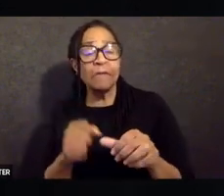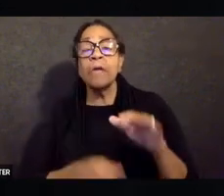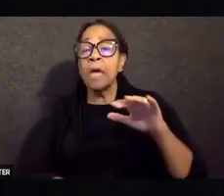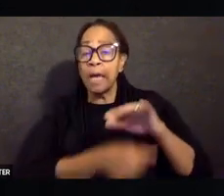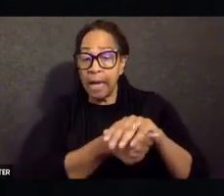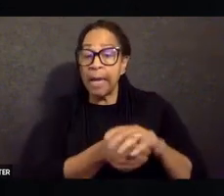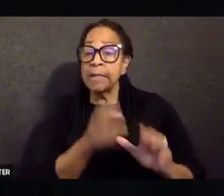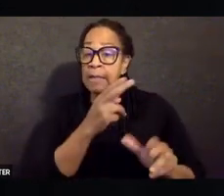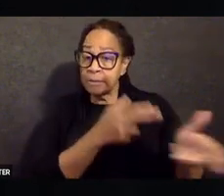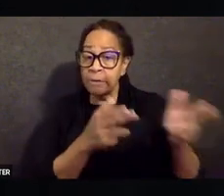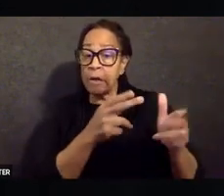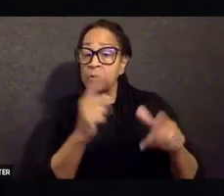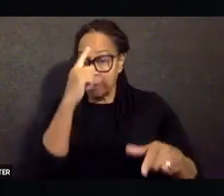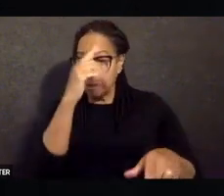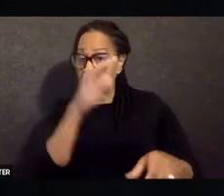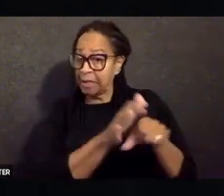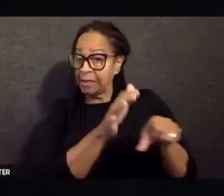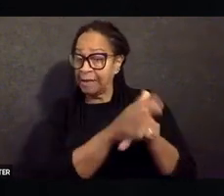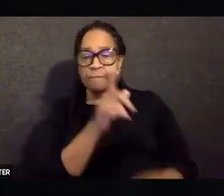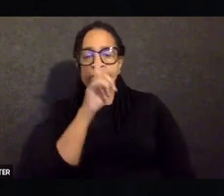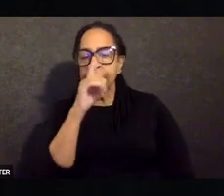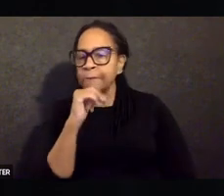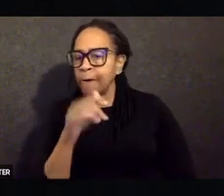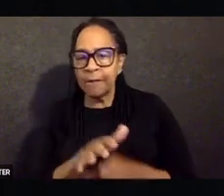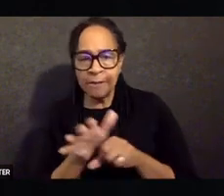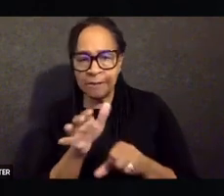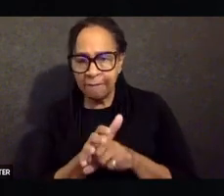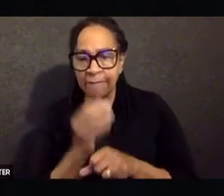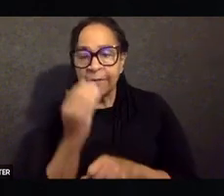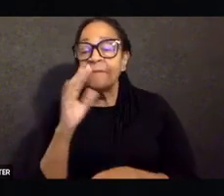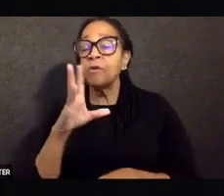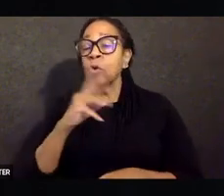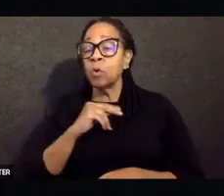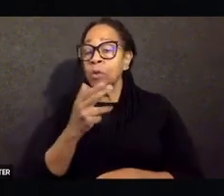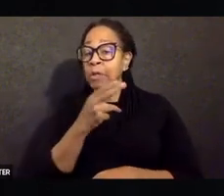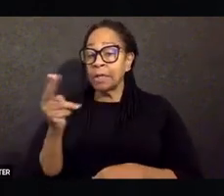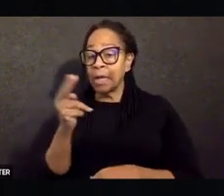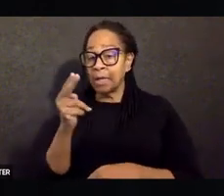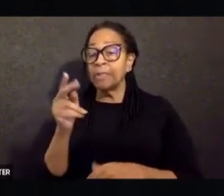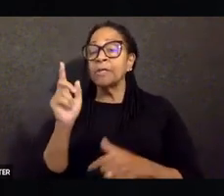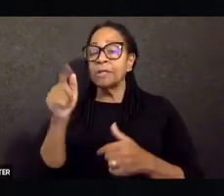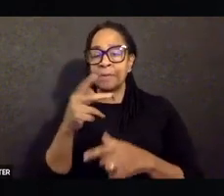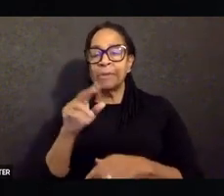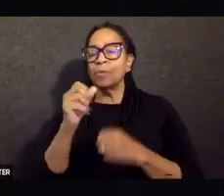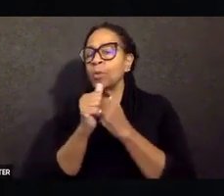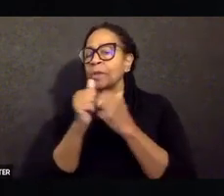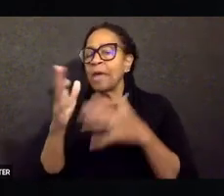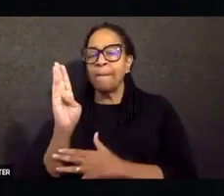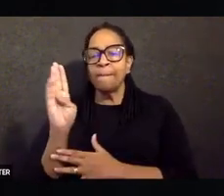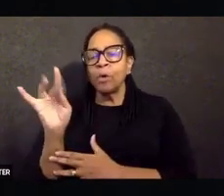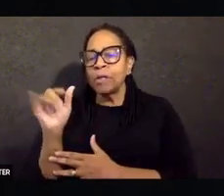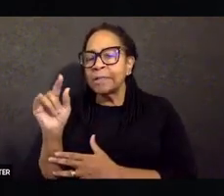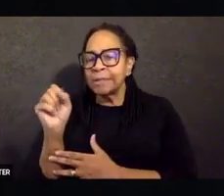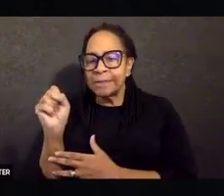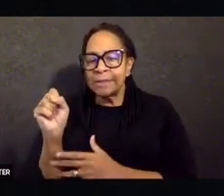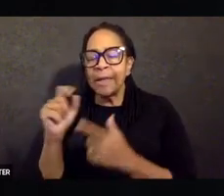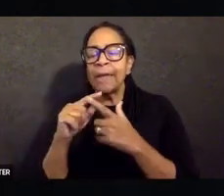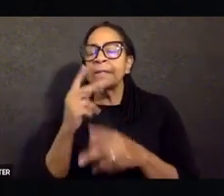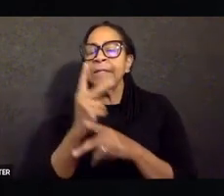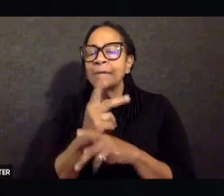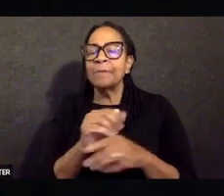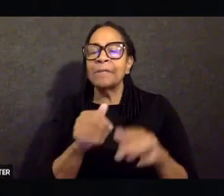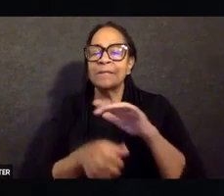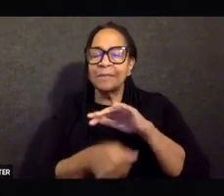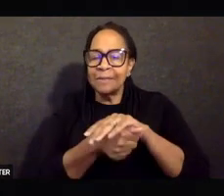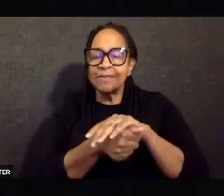firearms from your children may seem like enough, it is not. If you own a gun, keep it unloaded and always keep it locked in an out-of-sight